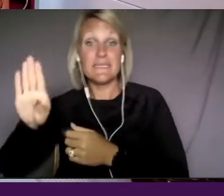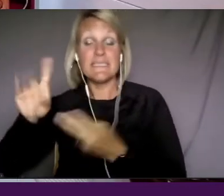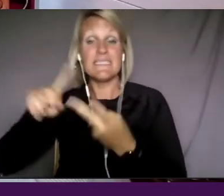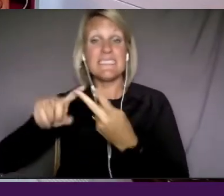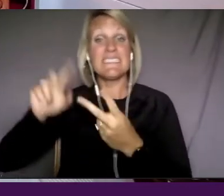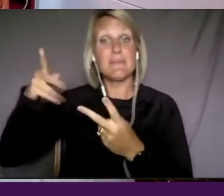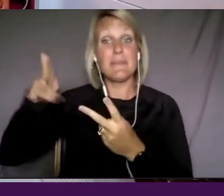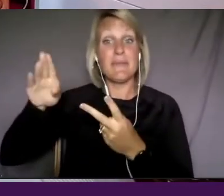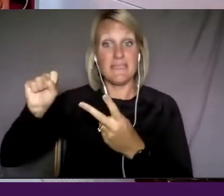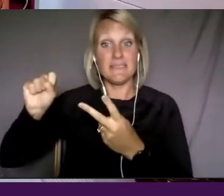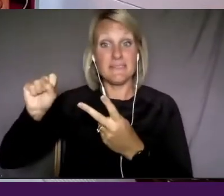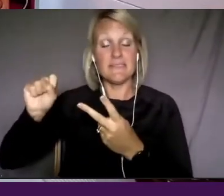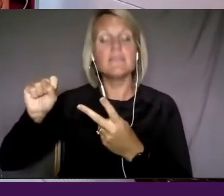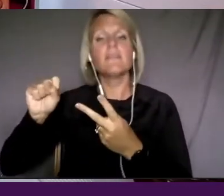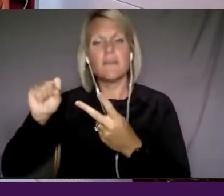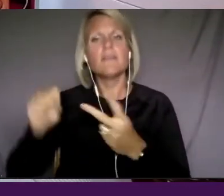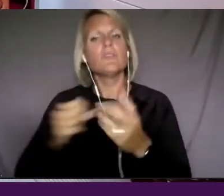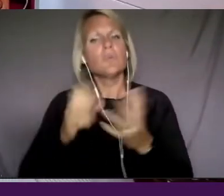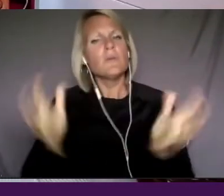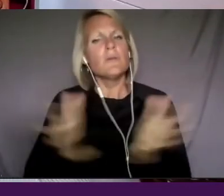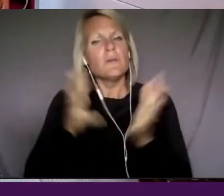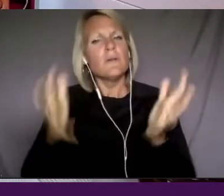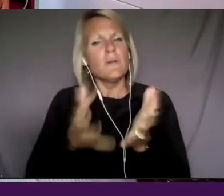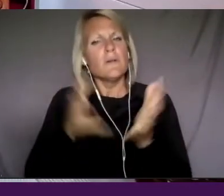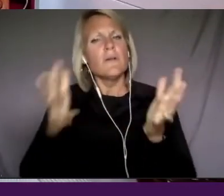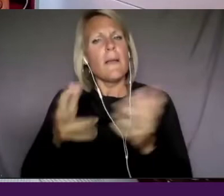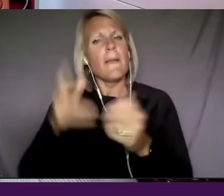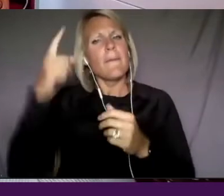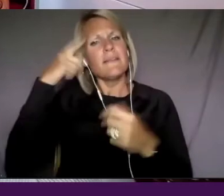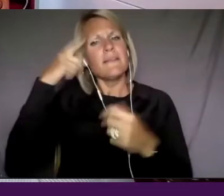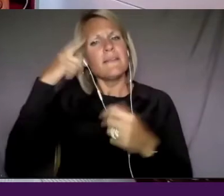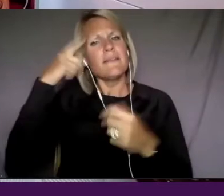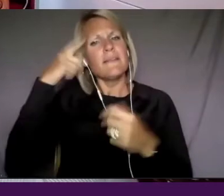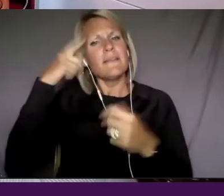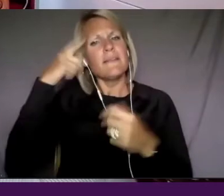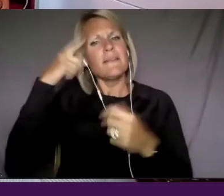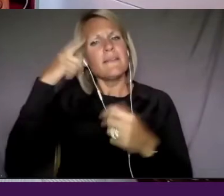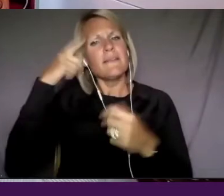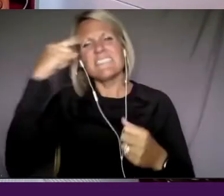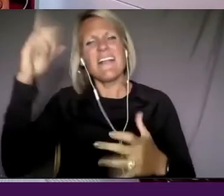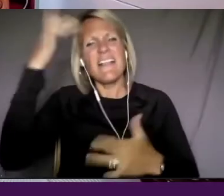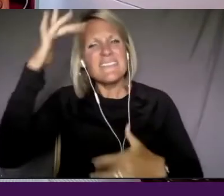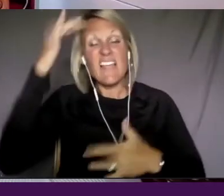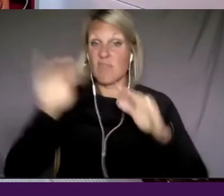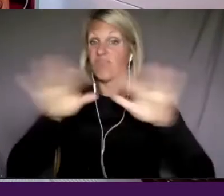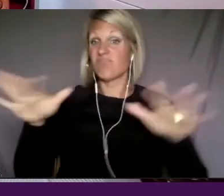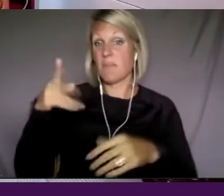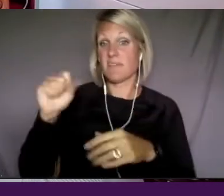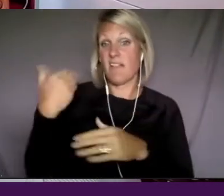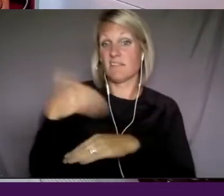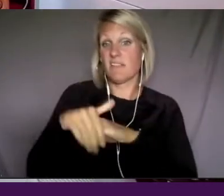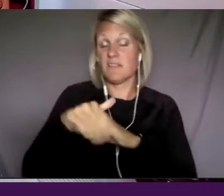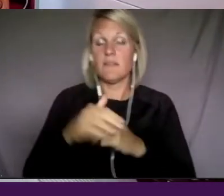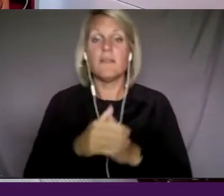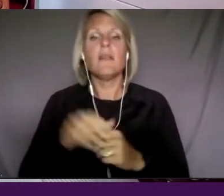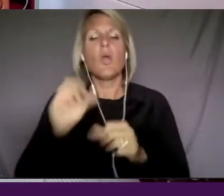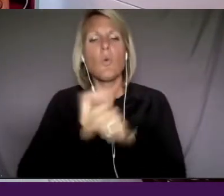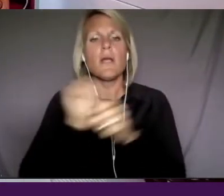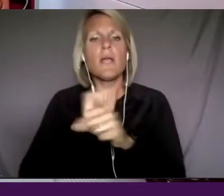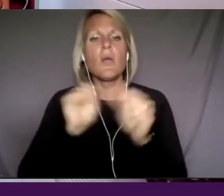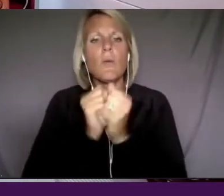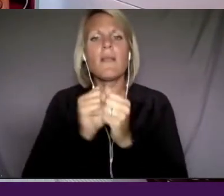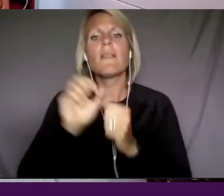mysteries of mental illness, which premiered on PBS last night. Um, working with Joe and Michelle, who I was already working with on